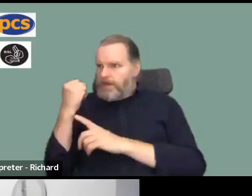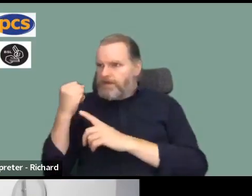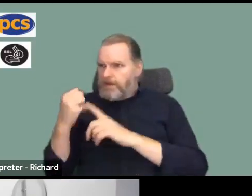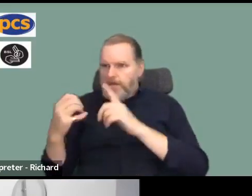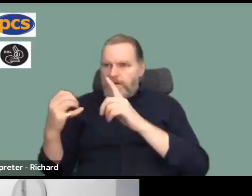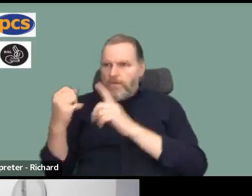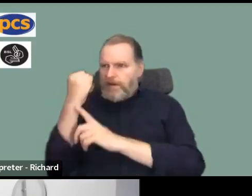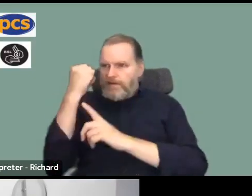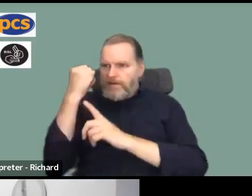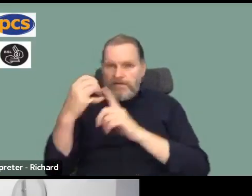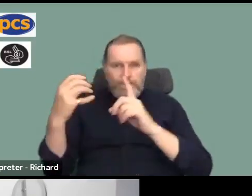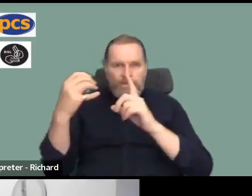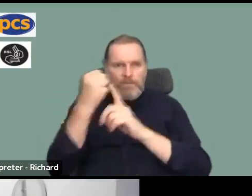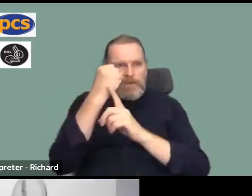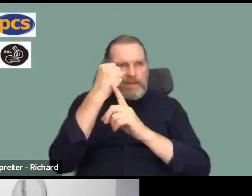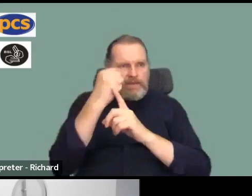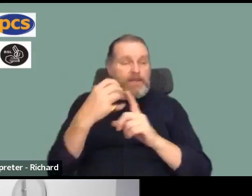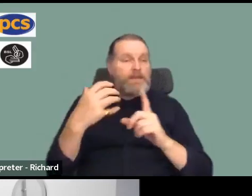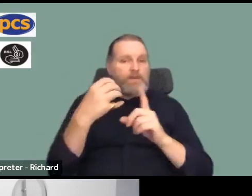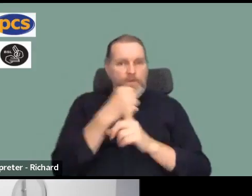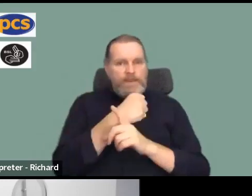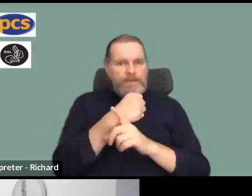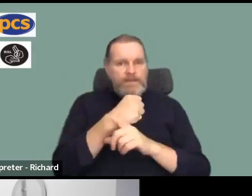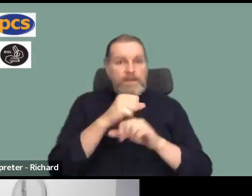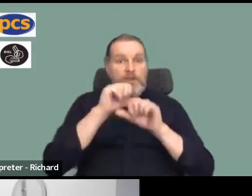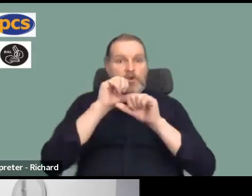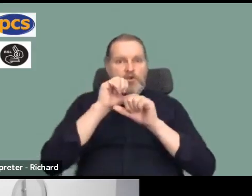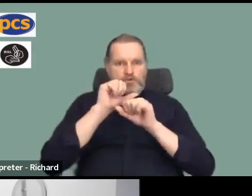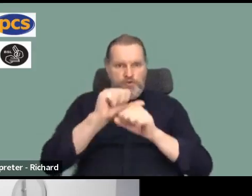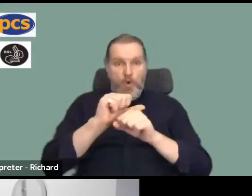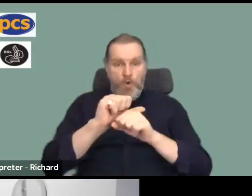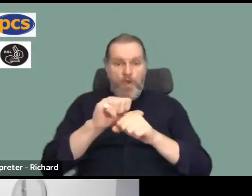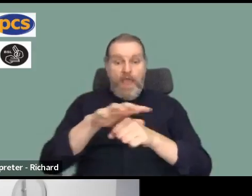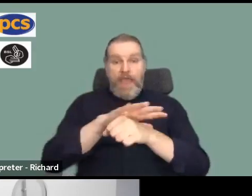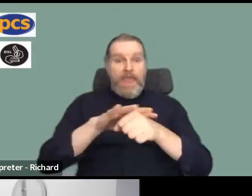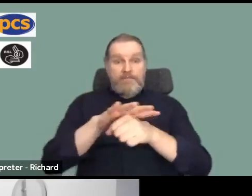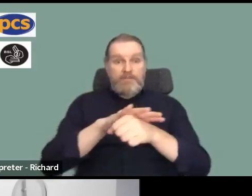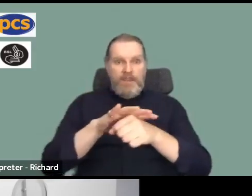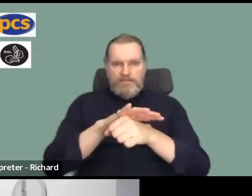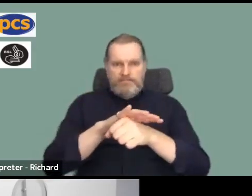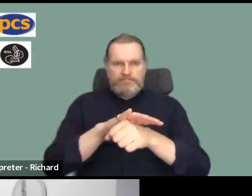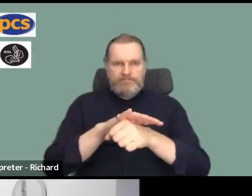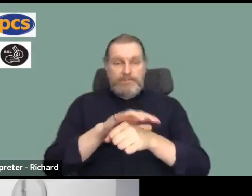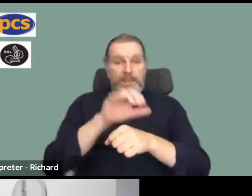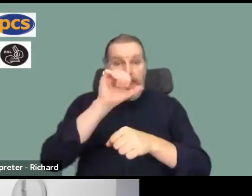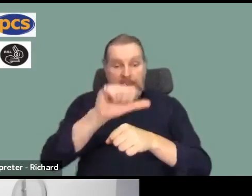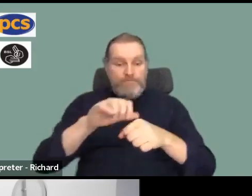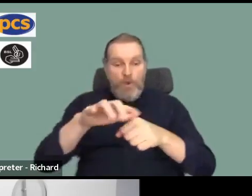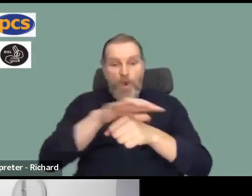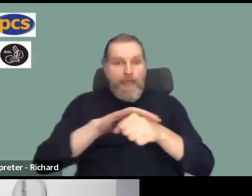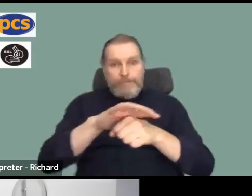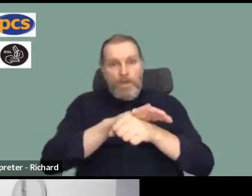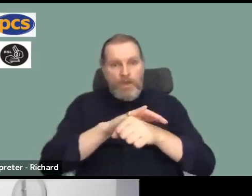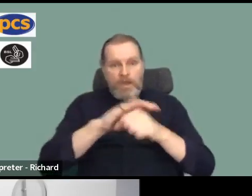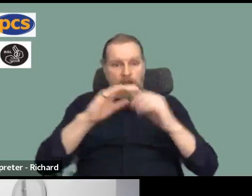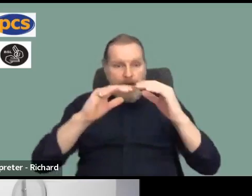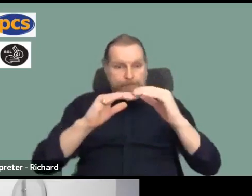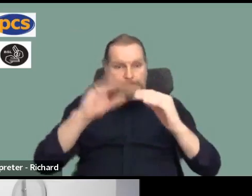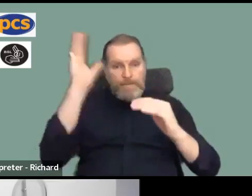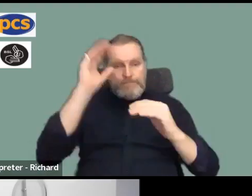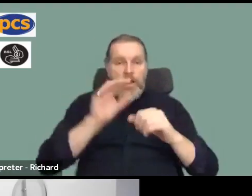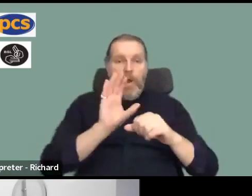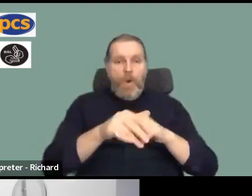also important to remember that where you work your vote has another effect if in your employer you get over the line on this ballot